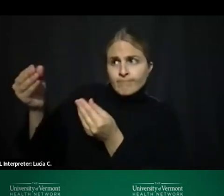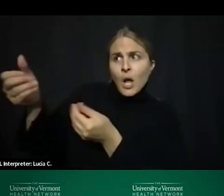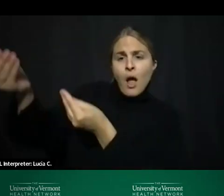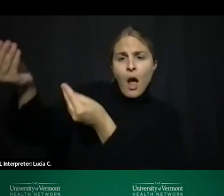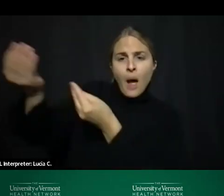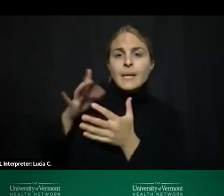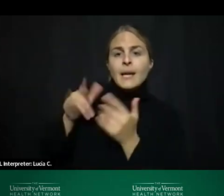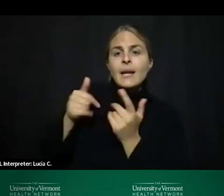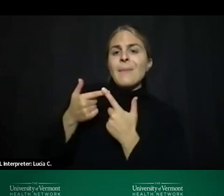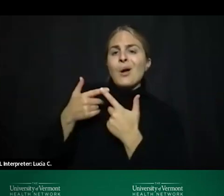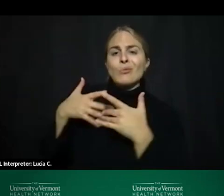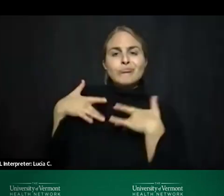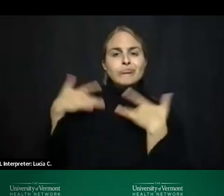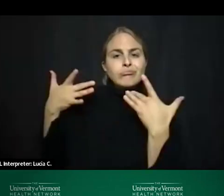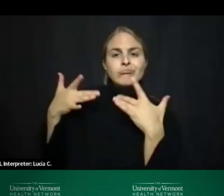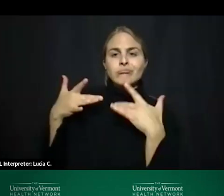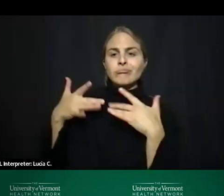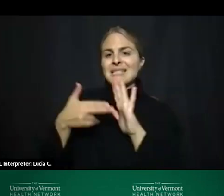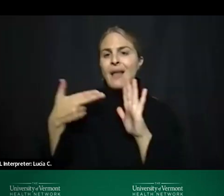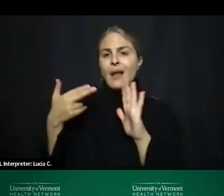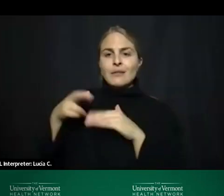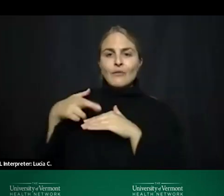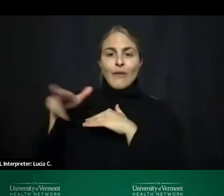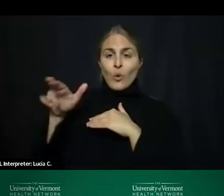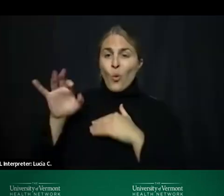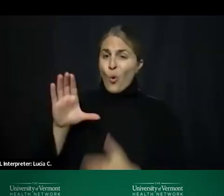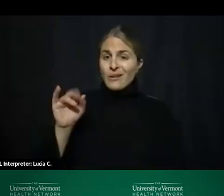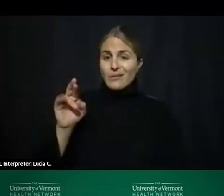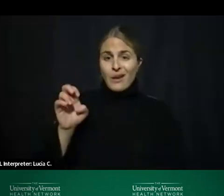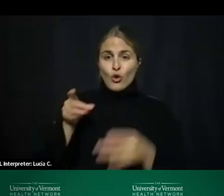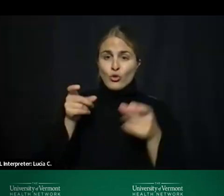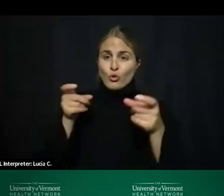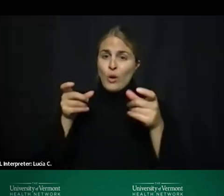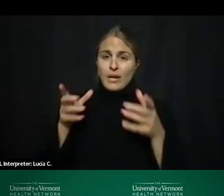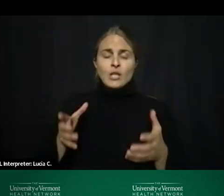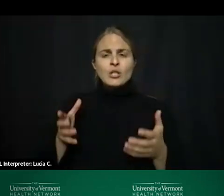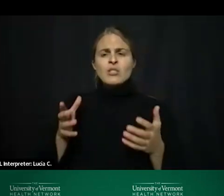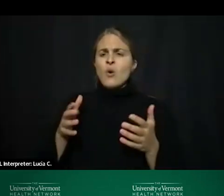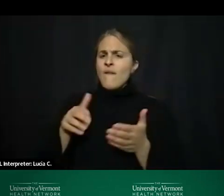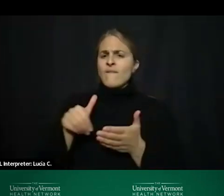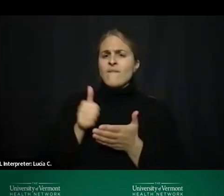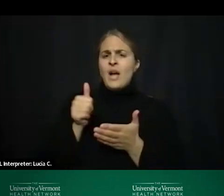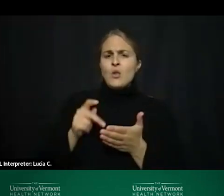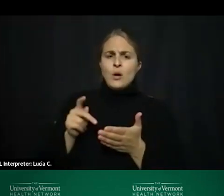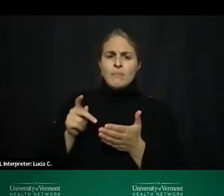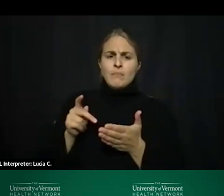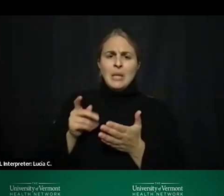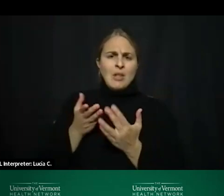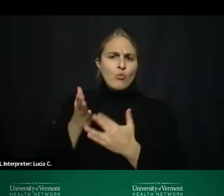status of a referral um or it could be care coordination so yes absolutely follow-up can be by phone